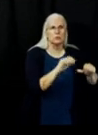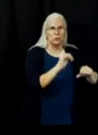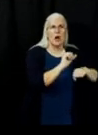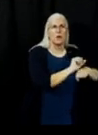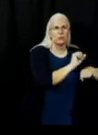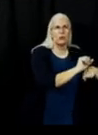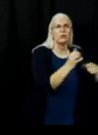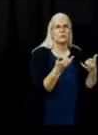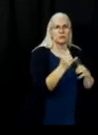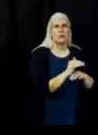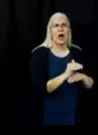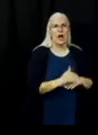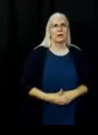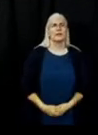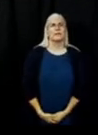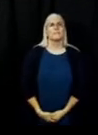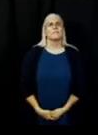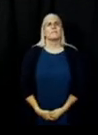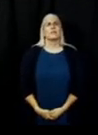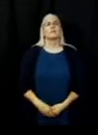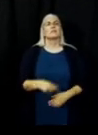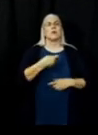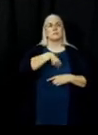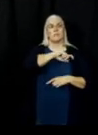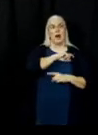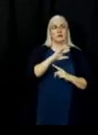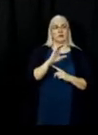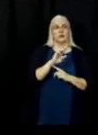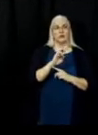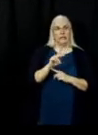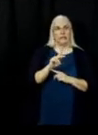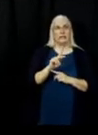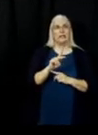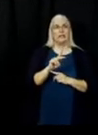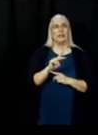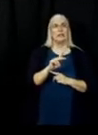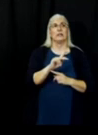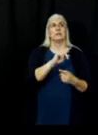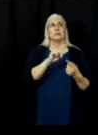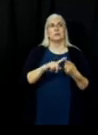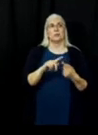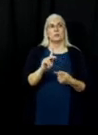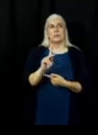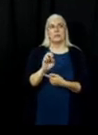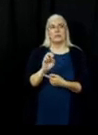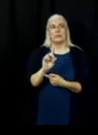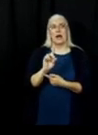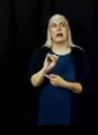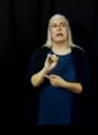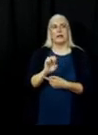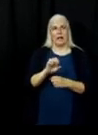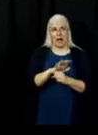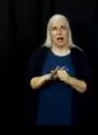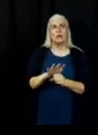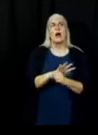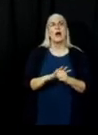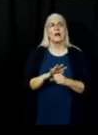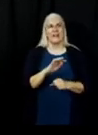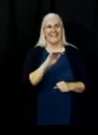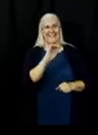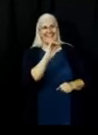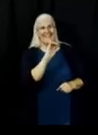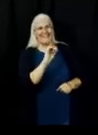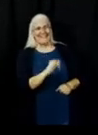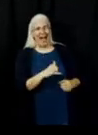Once we get down Spanish Creek in the Keddie area, this little U-shaped portion of the incident there, basically in and around Butterfly Valley,